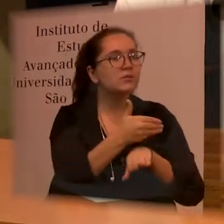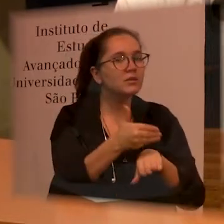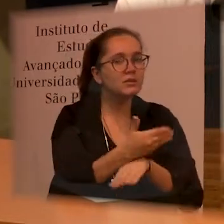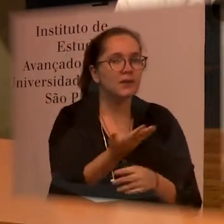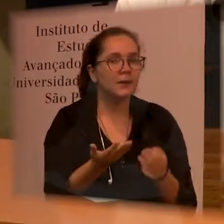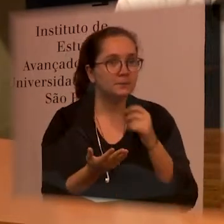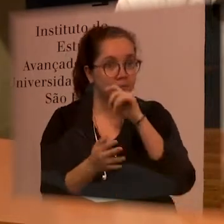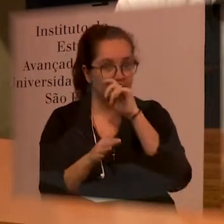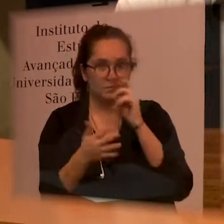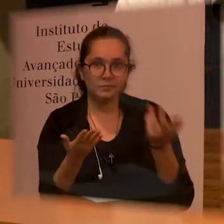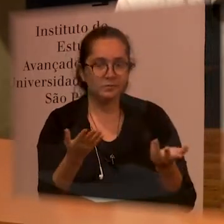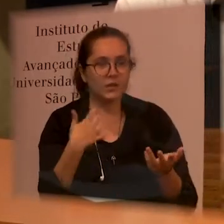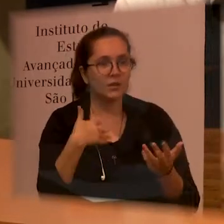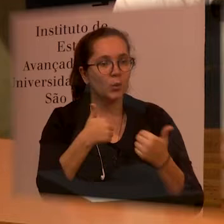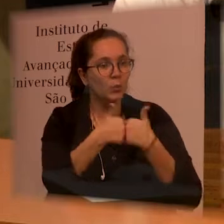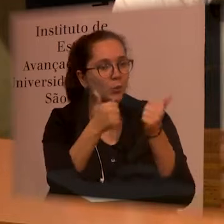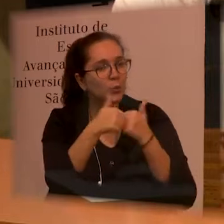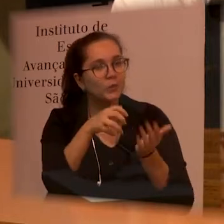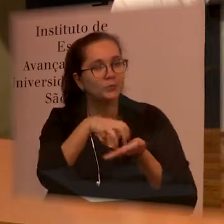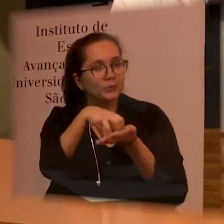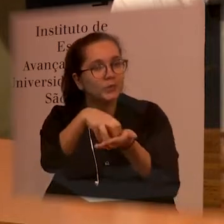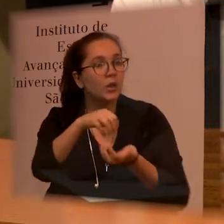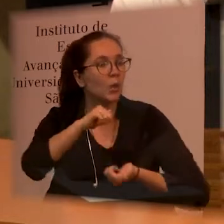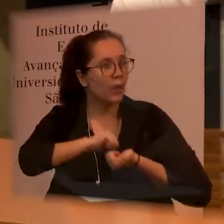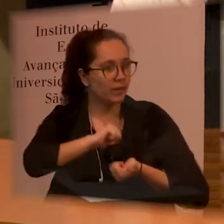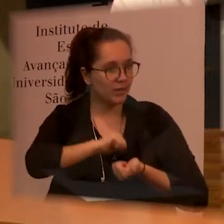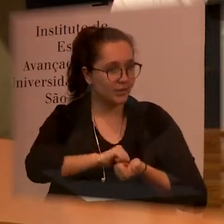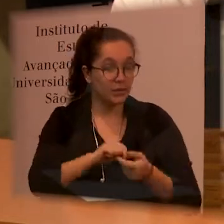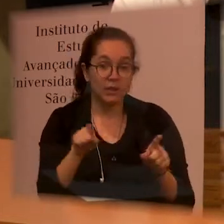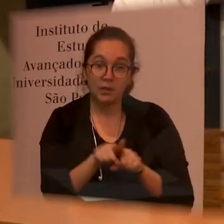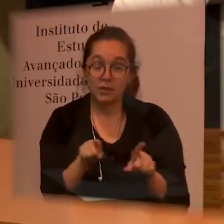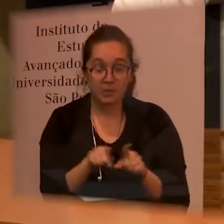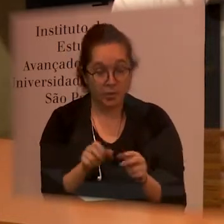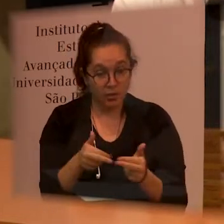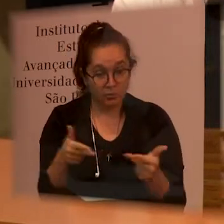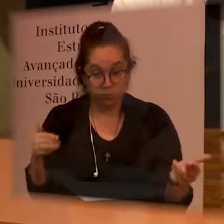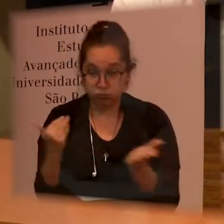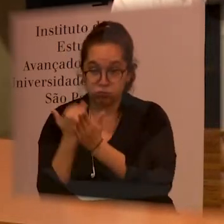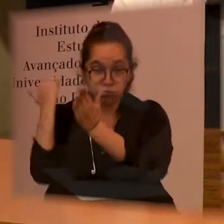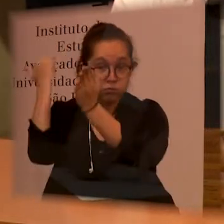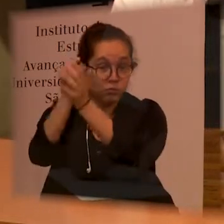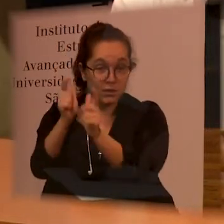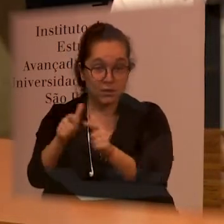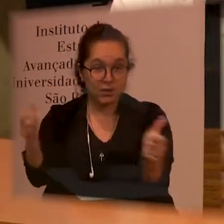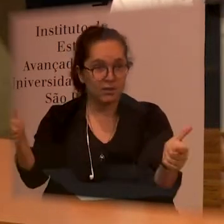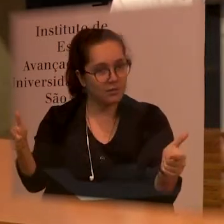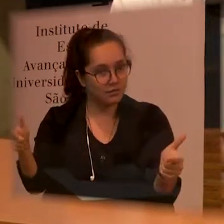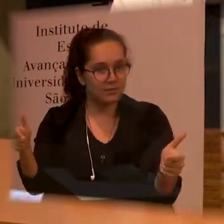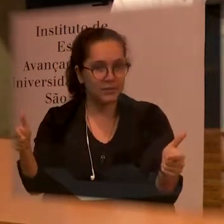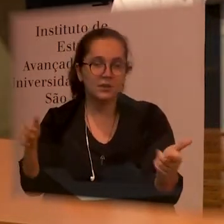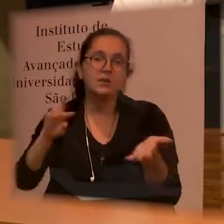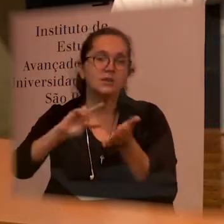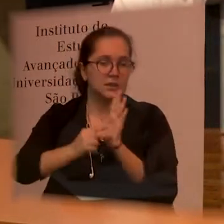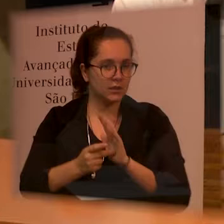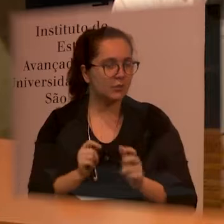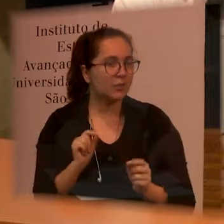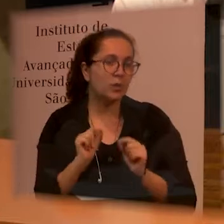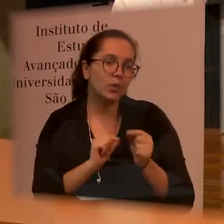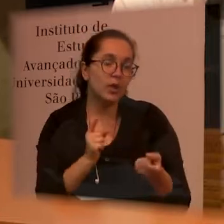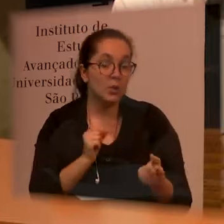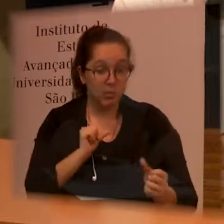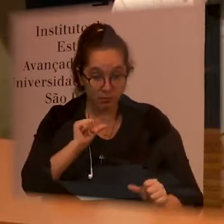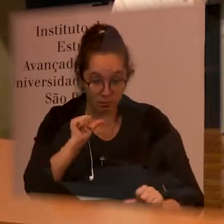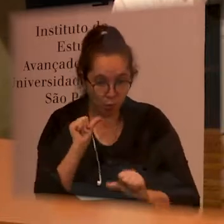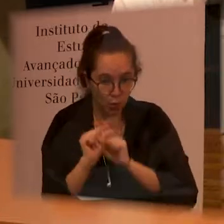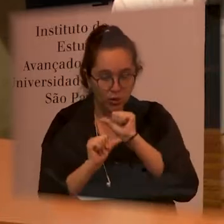rights to have access to quality public transportation and that applies also to